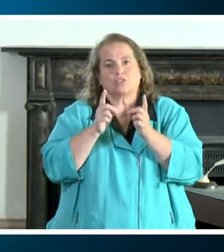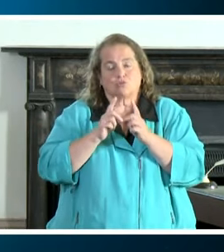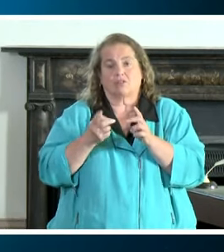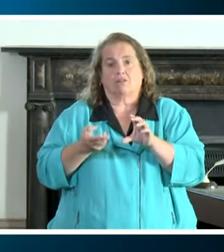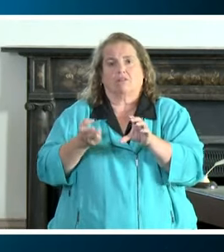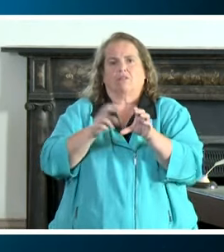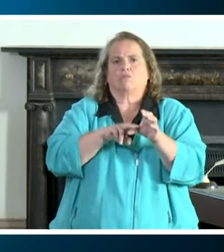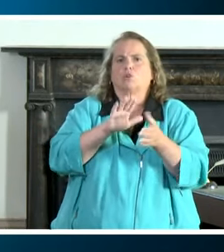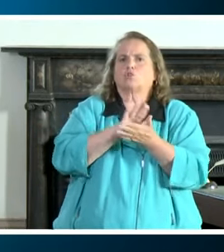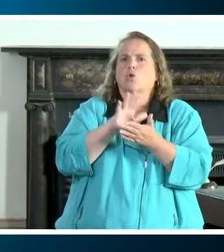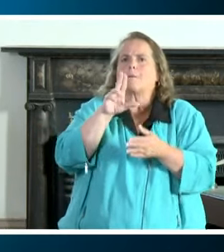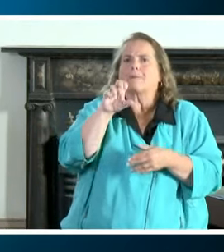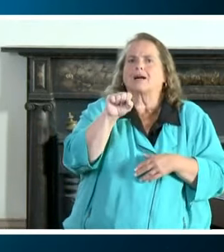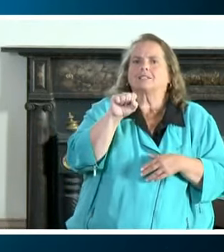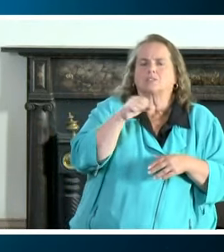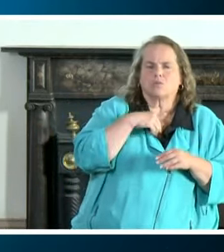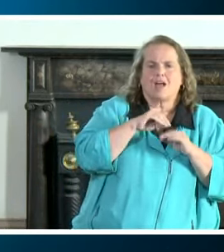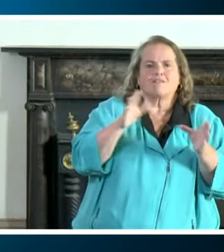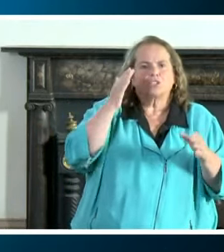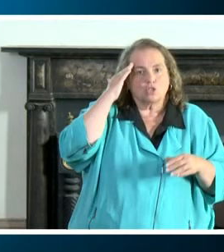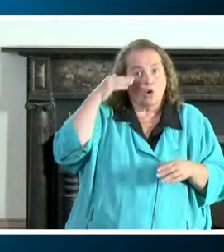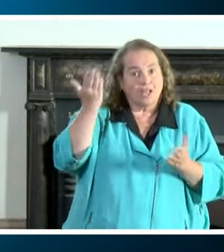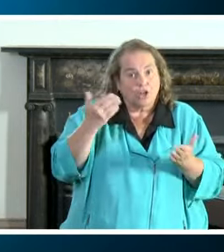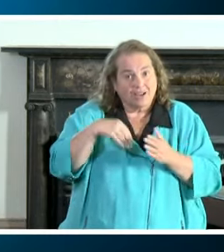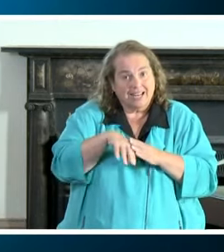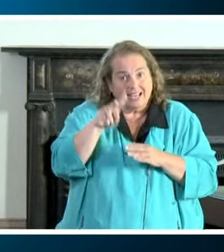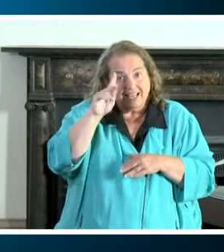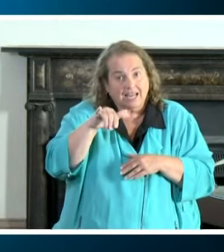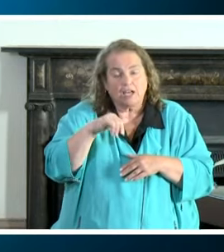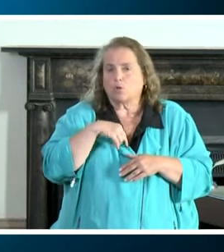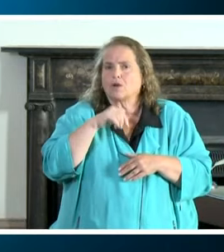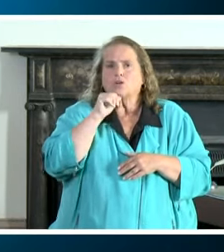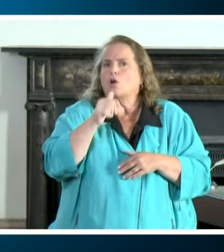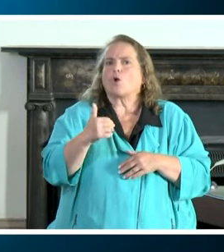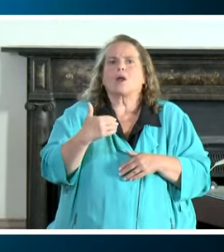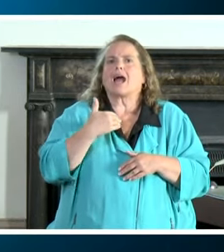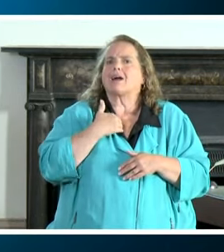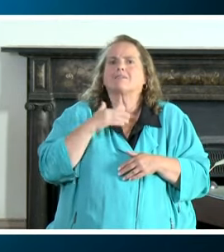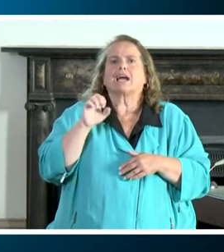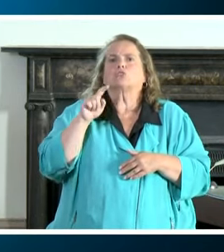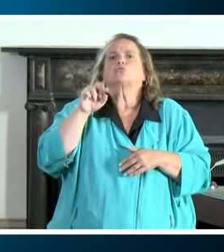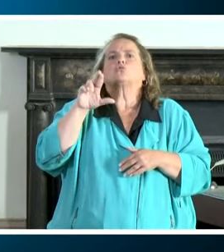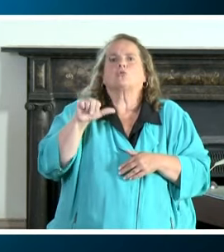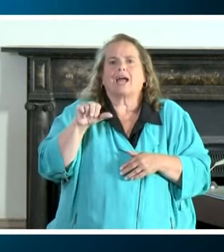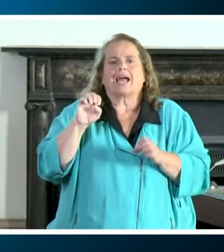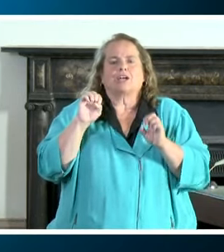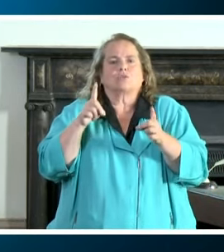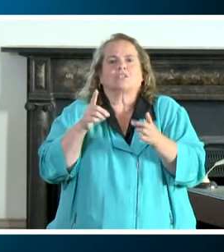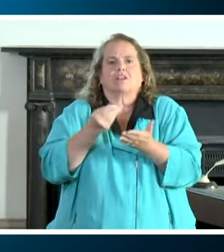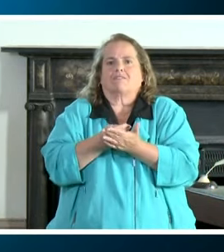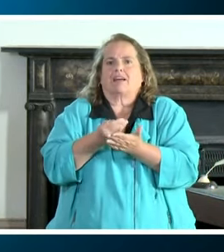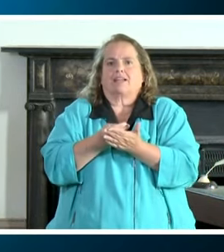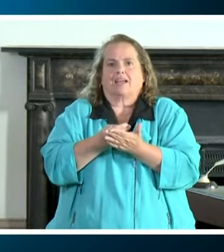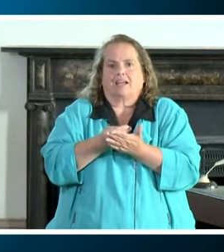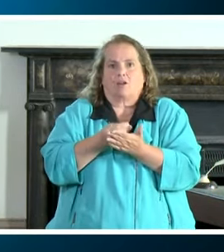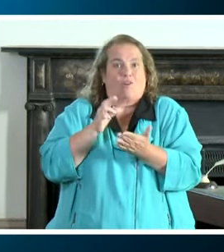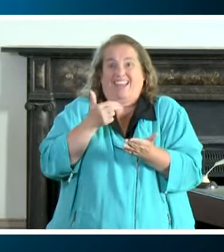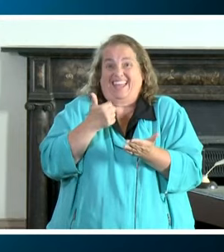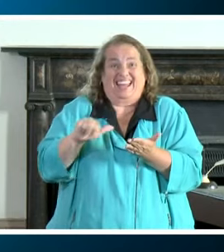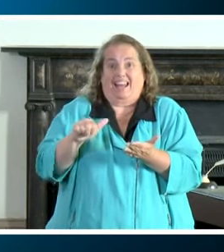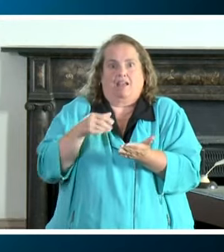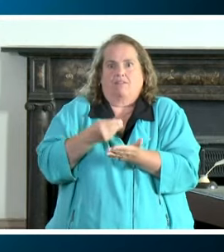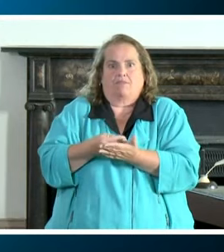school bus we obviously know in kentucky we don't have extra education funding or any funding for that matter